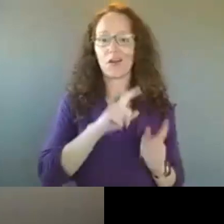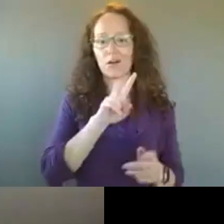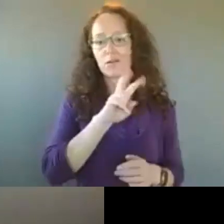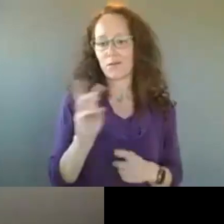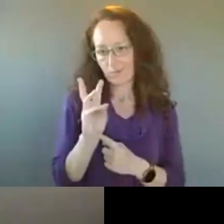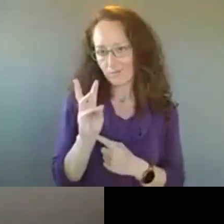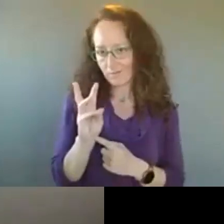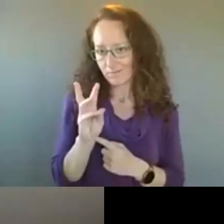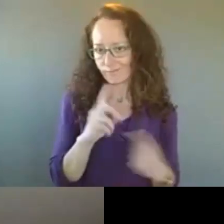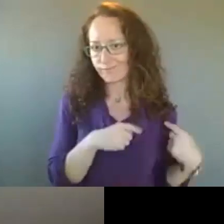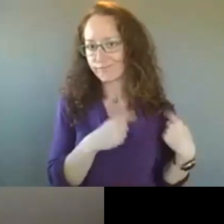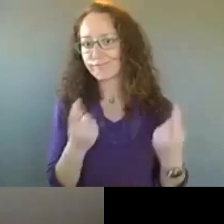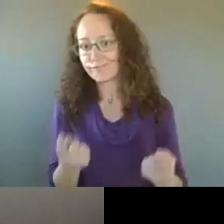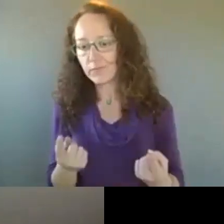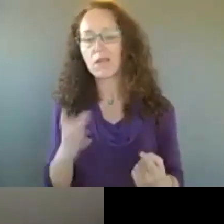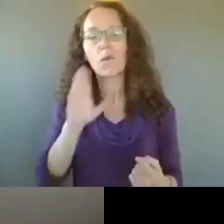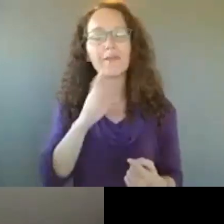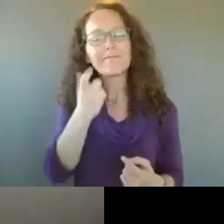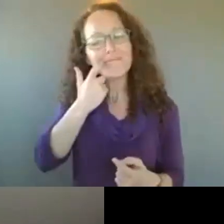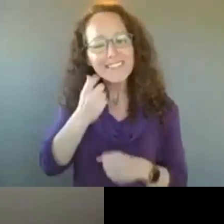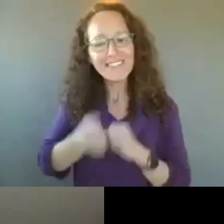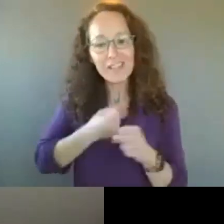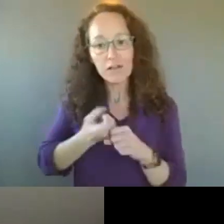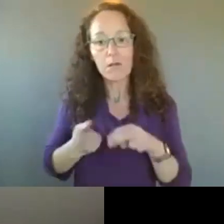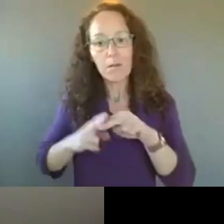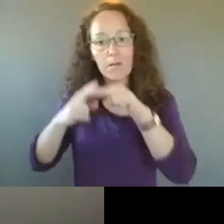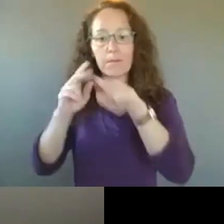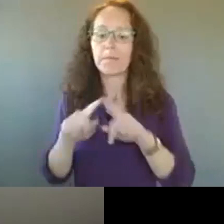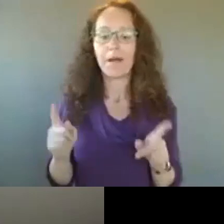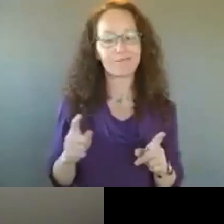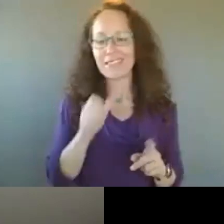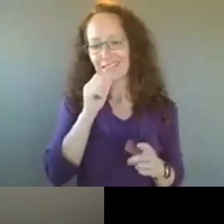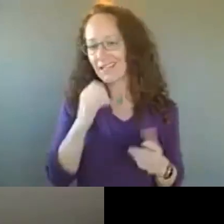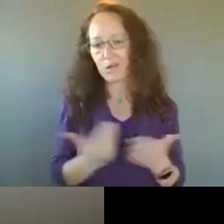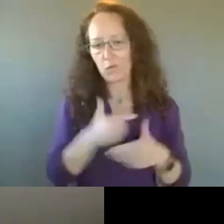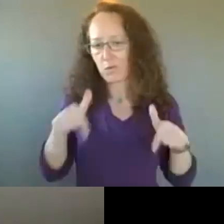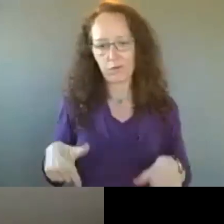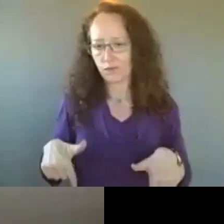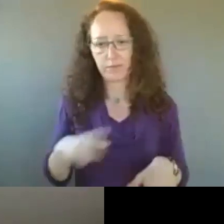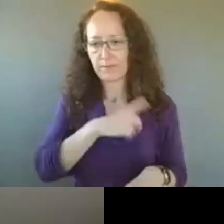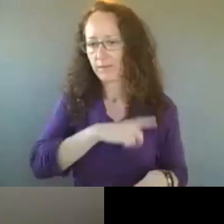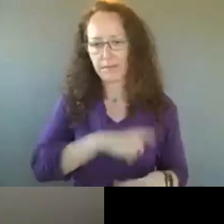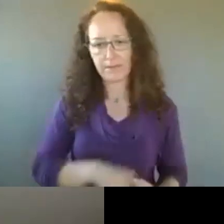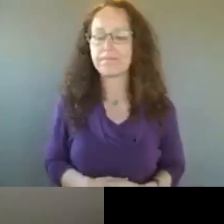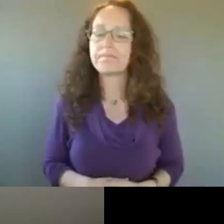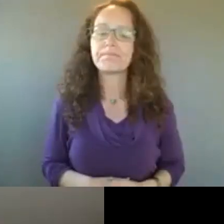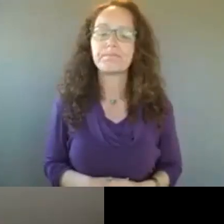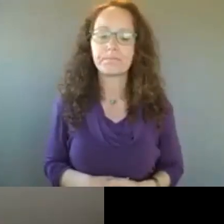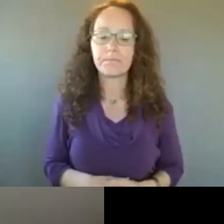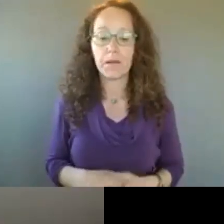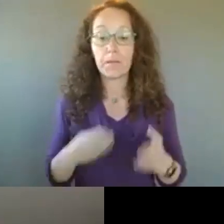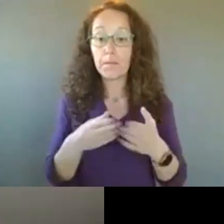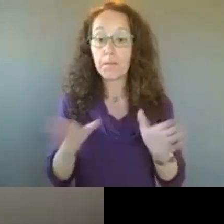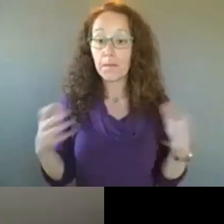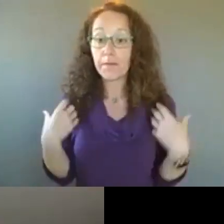evolve and certainly has been building in the last several years, this isn't something that's new in the city of Minneapolis. And what we mean by a public health